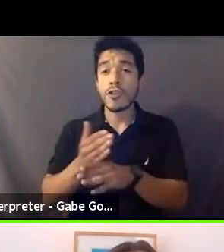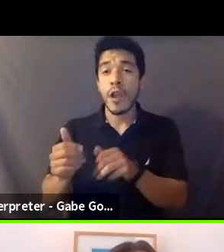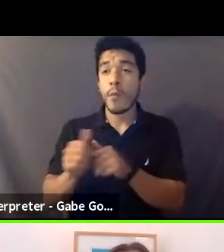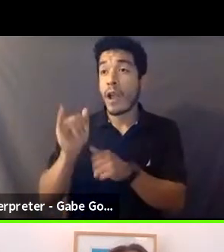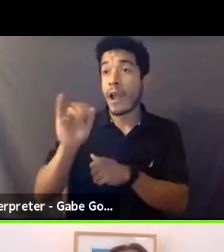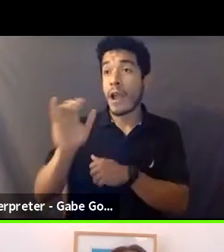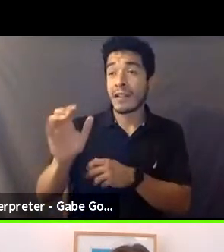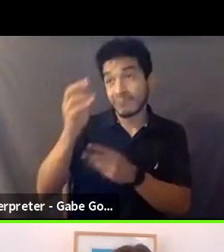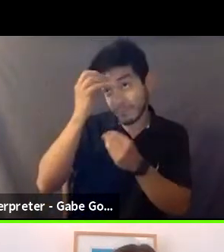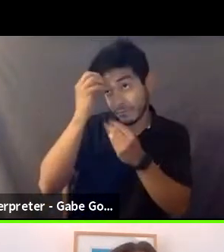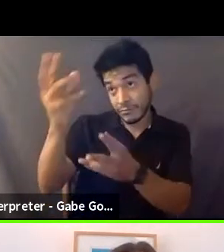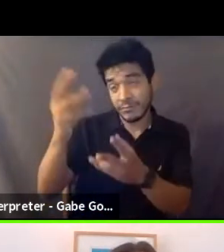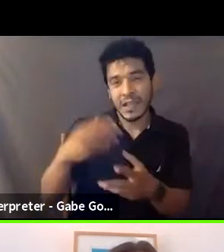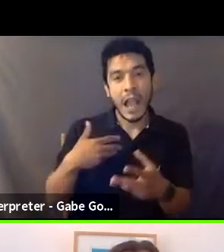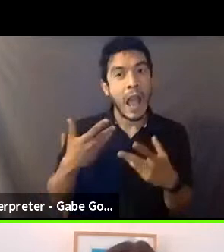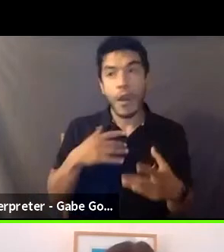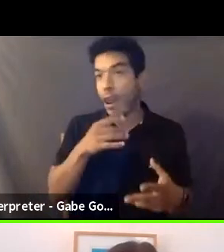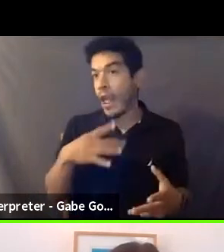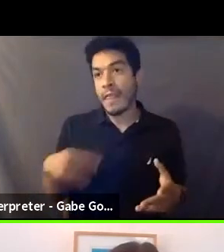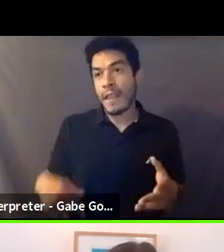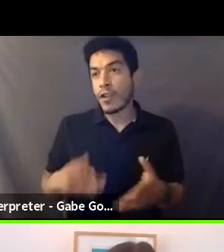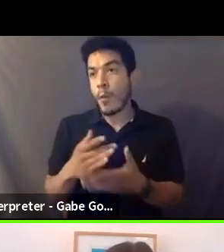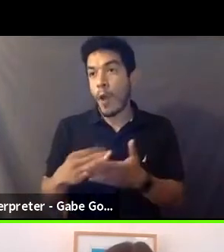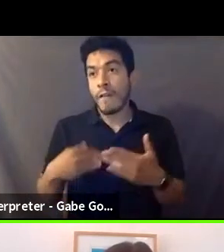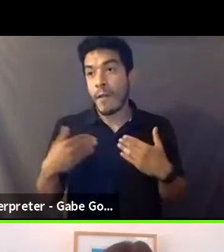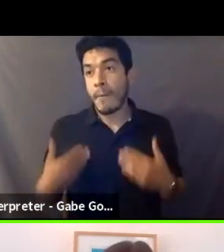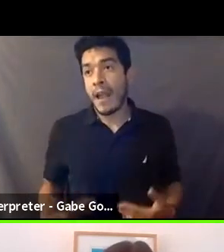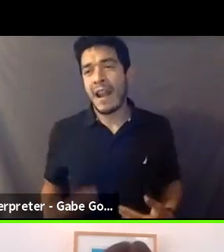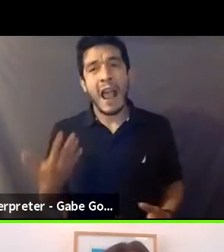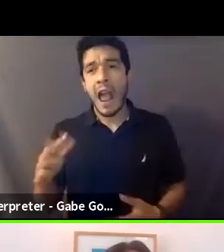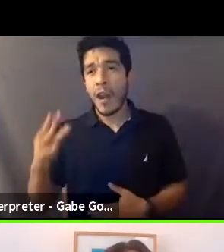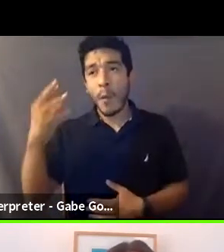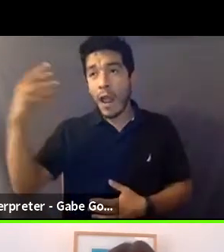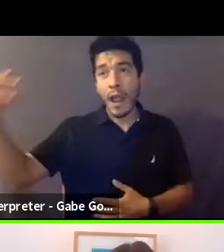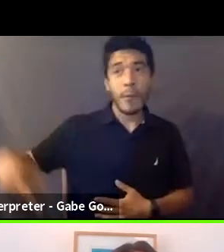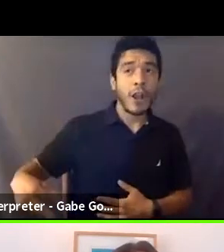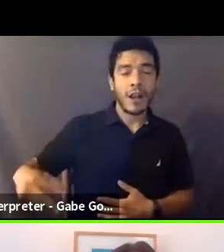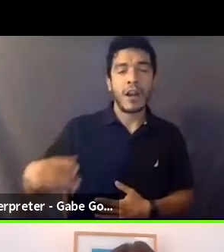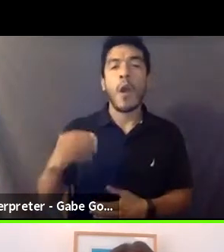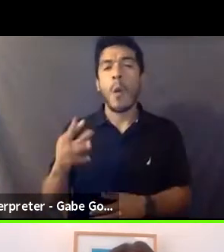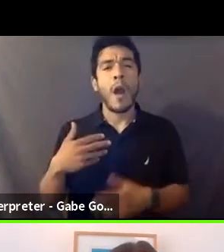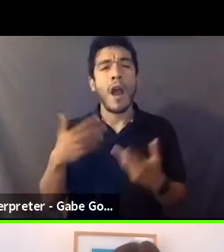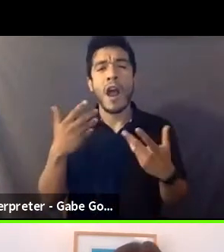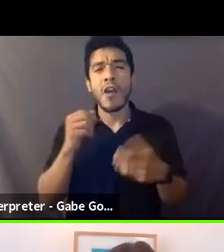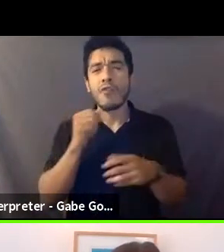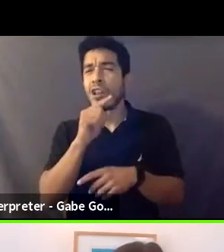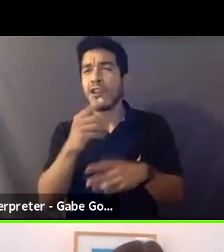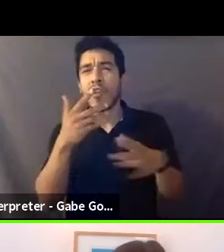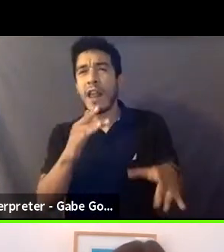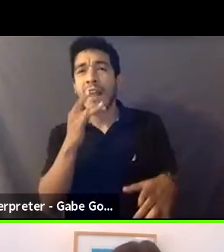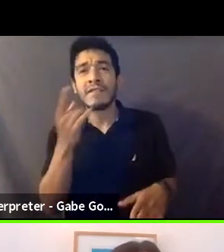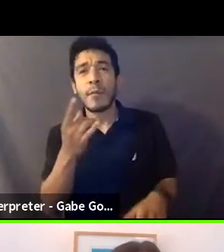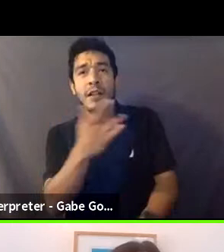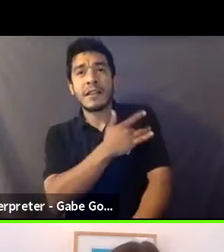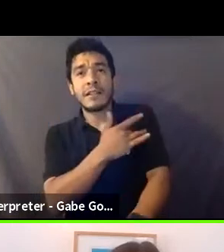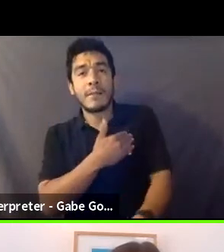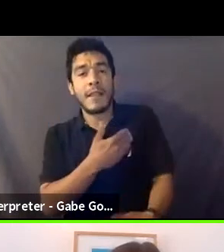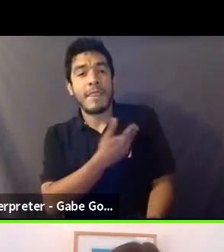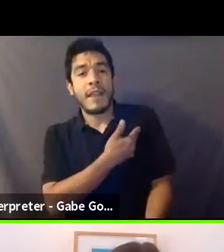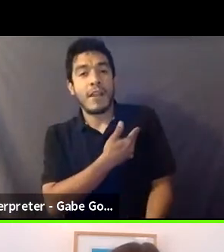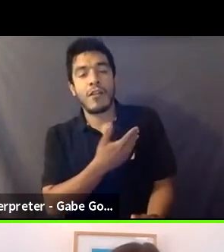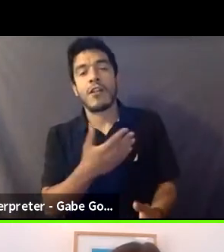Like, oh, I don't like this part of my body. I don't want it to be seen on camera or, oh, I really don't like it when someone touches me here or there.